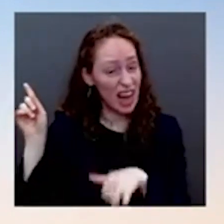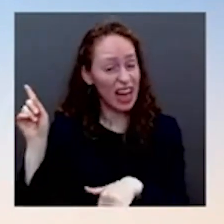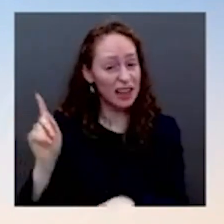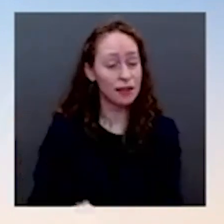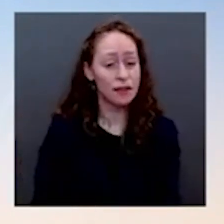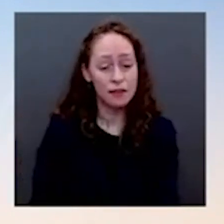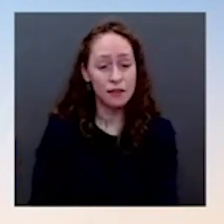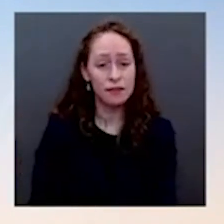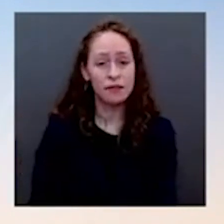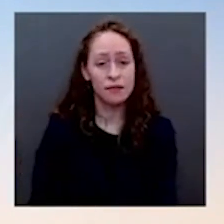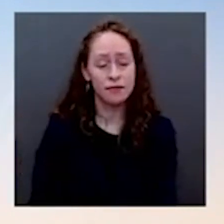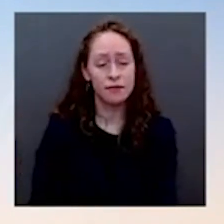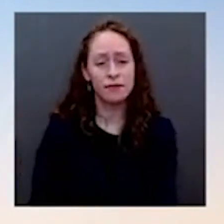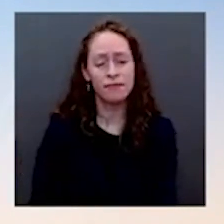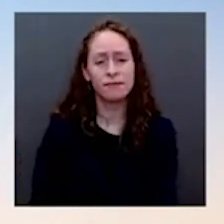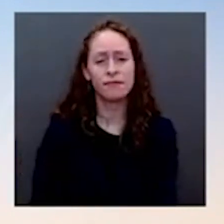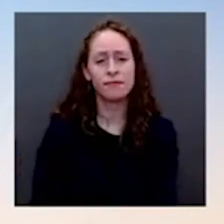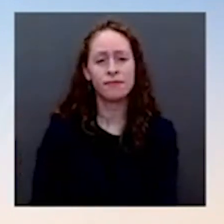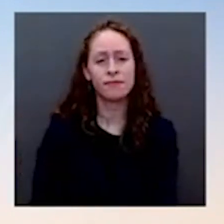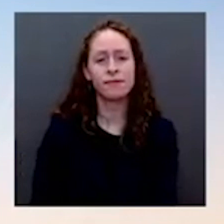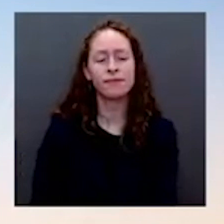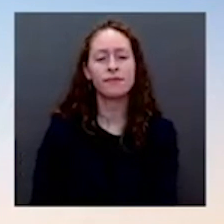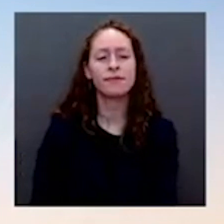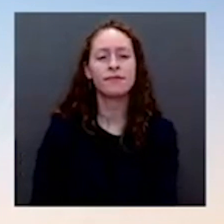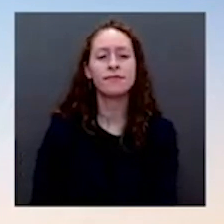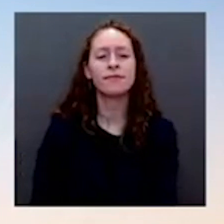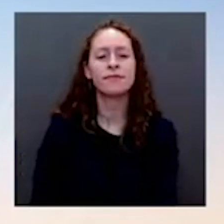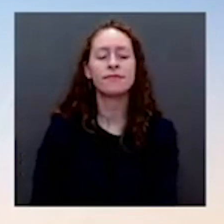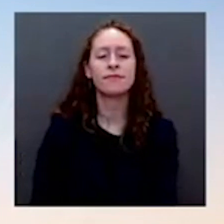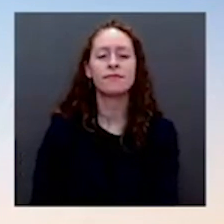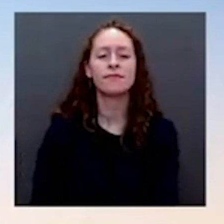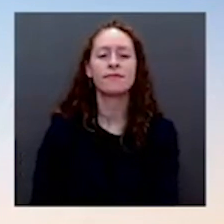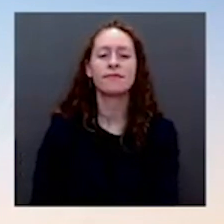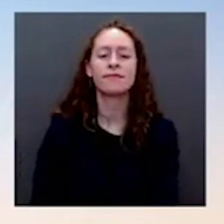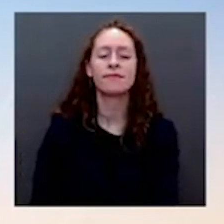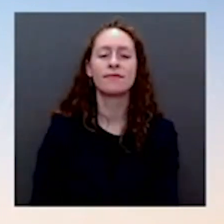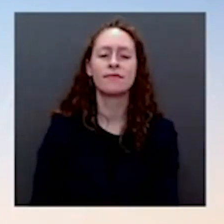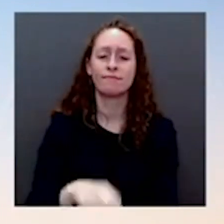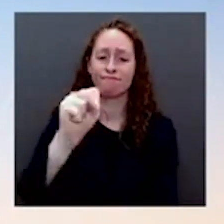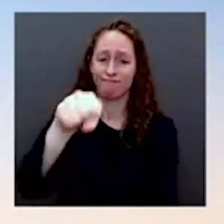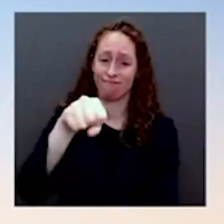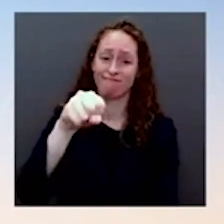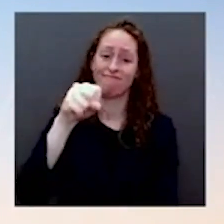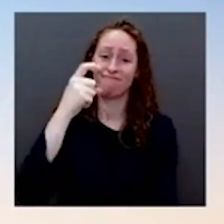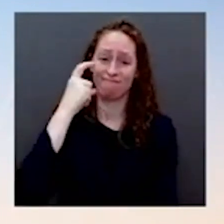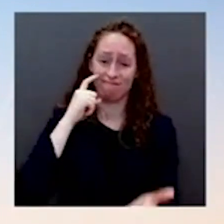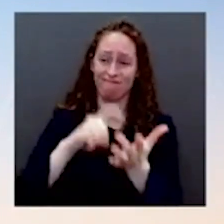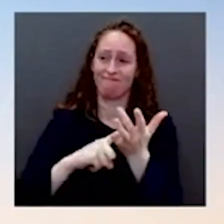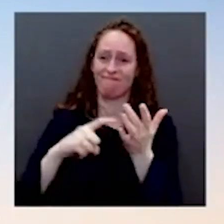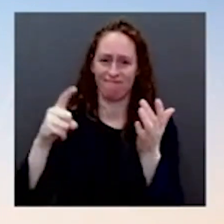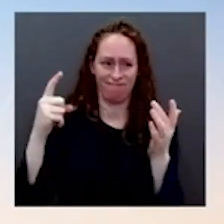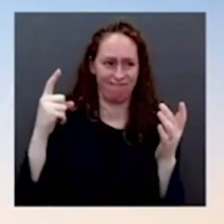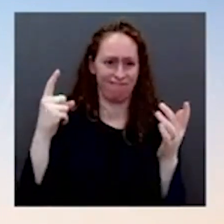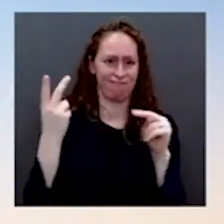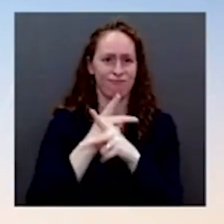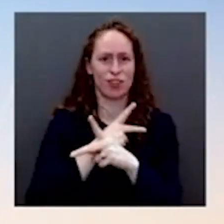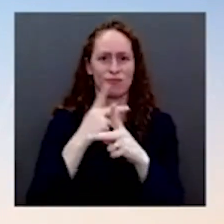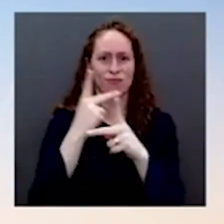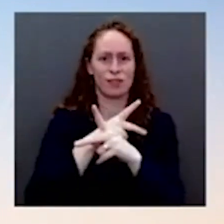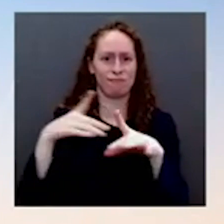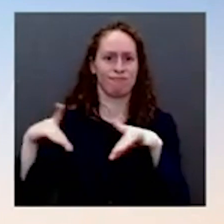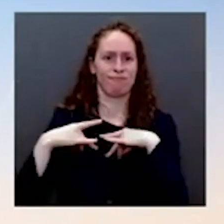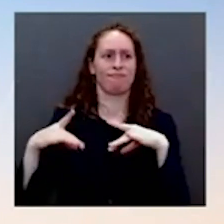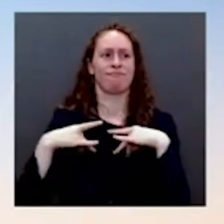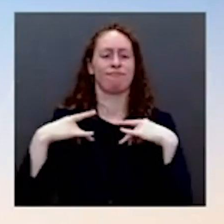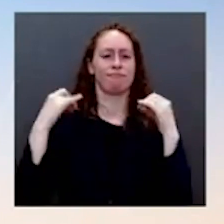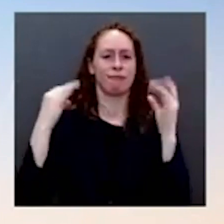elevated rates of cases in certain communities across the country, including in Washington, D.C. But the step that's most important that people can